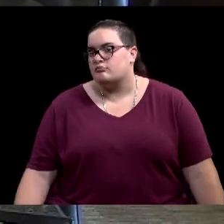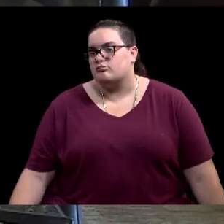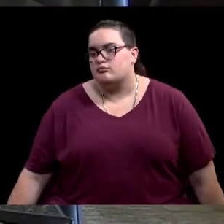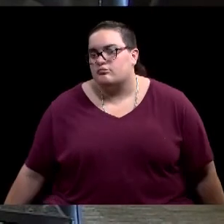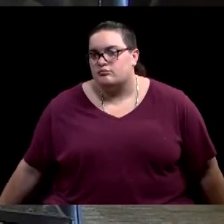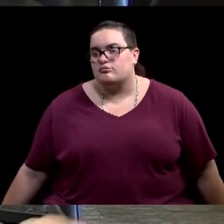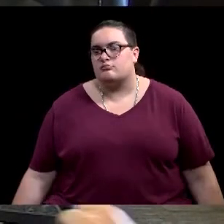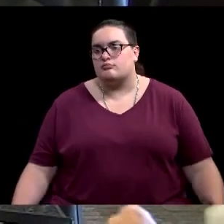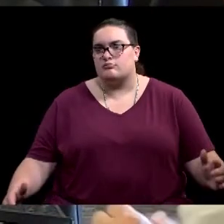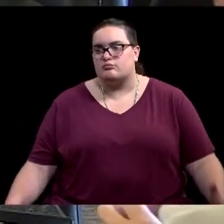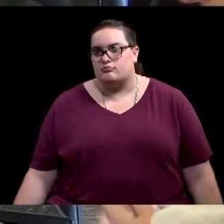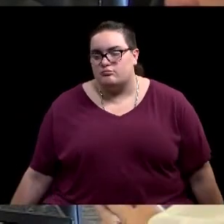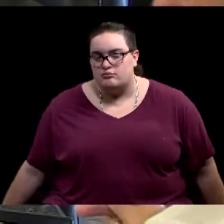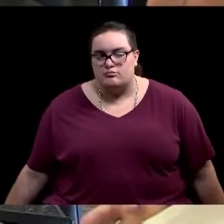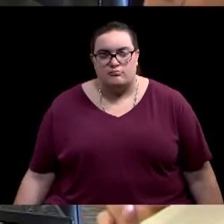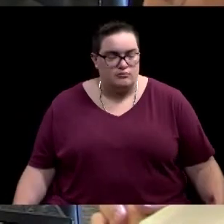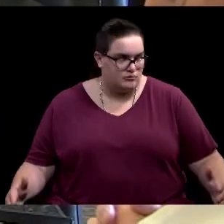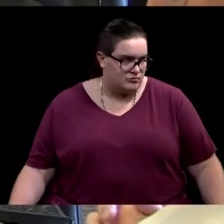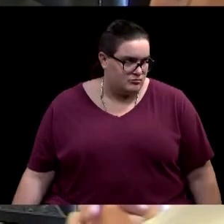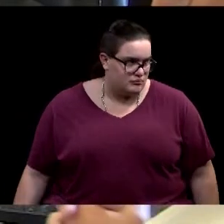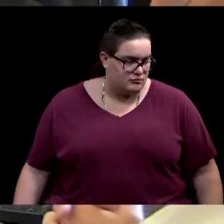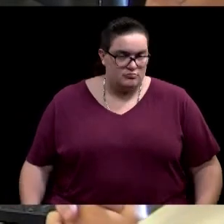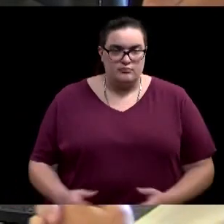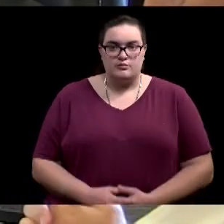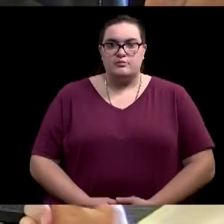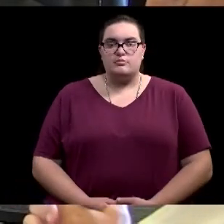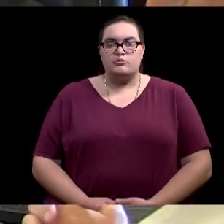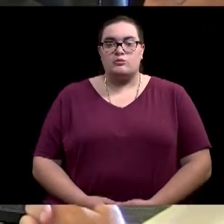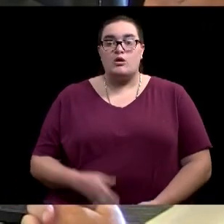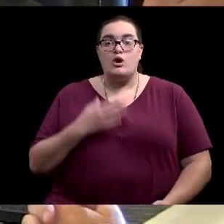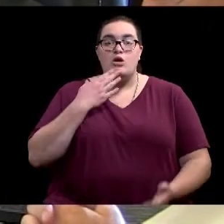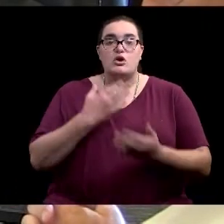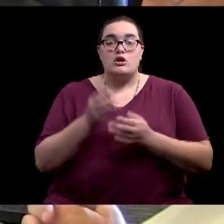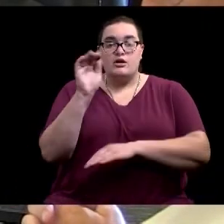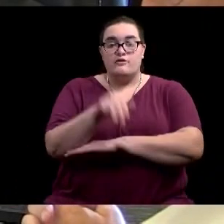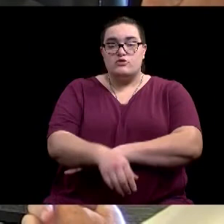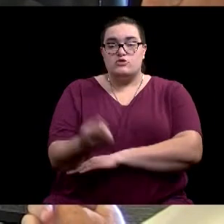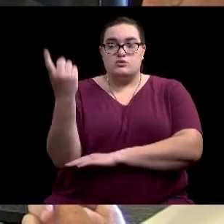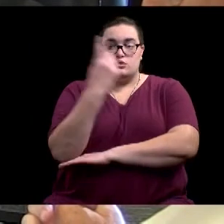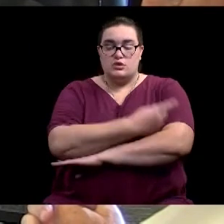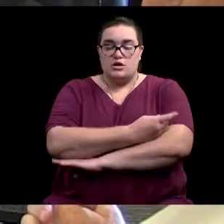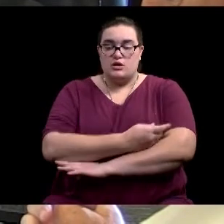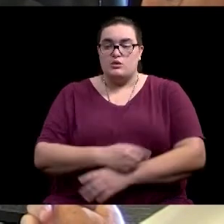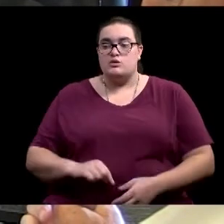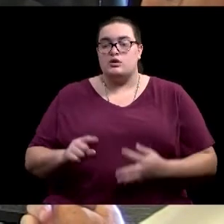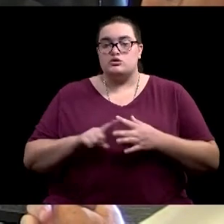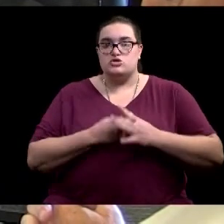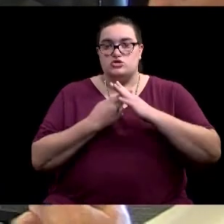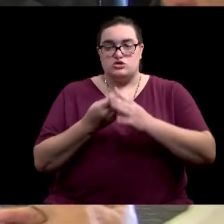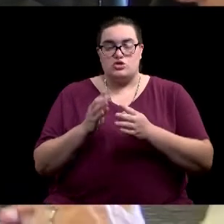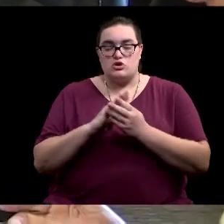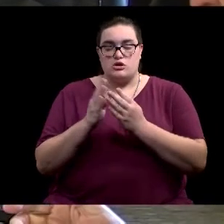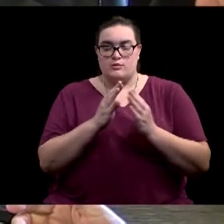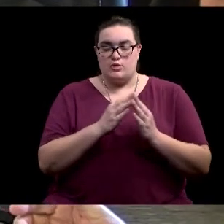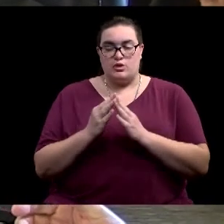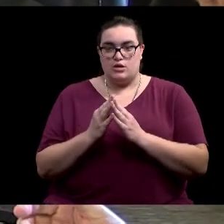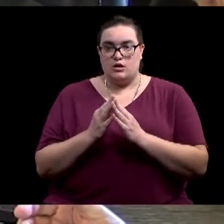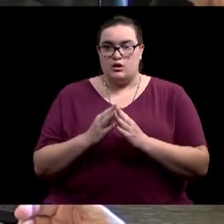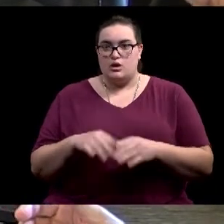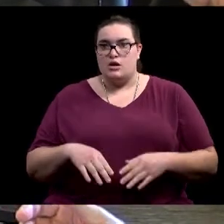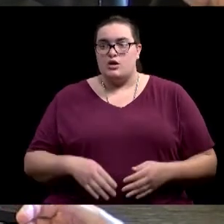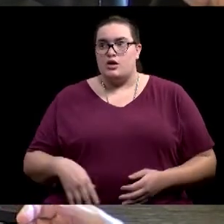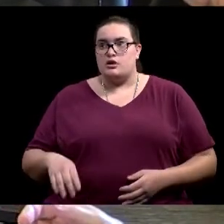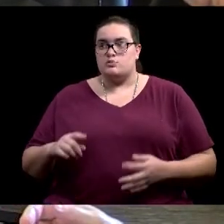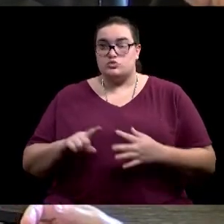Good afternoon again. We will now recess the executive session and go into business session at 2.21 p.m. We have one resolution on the agenda